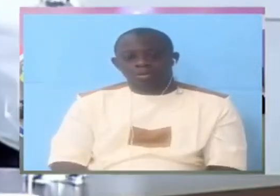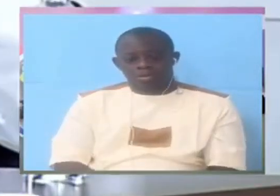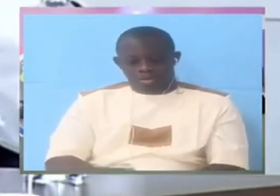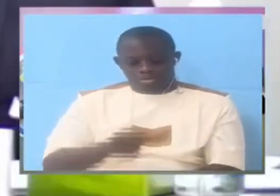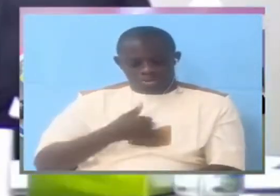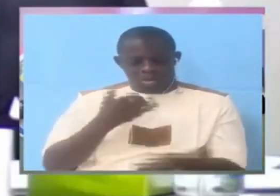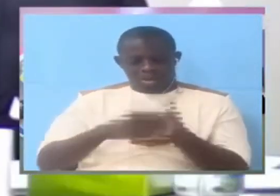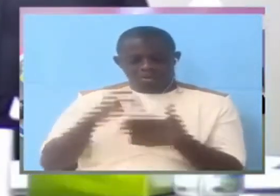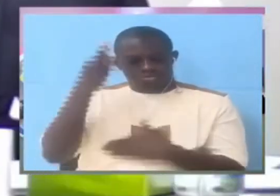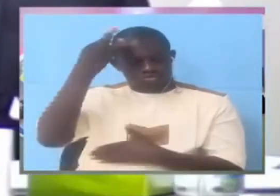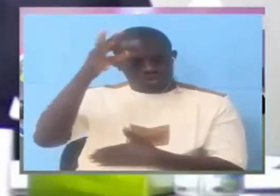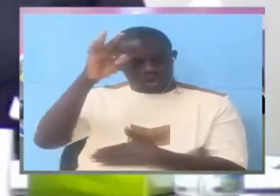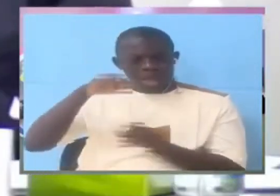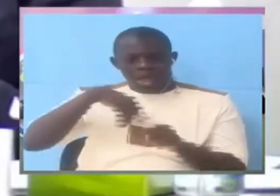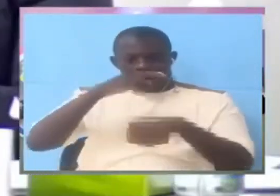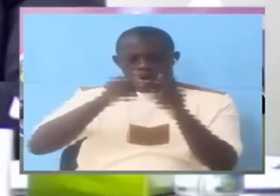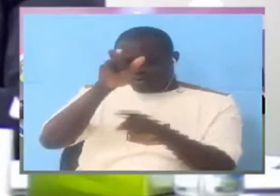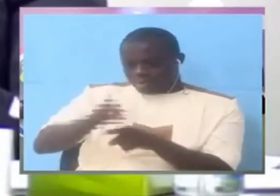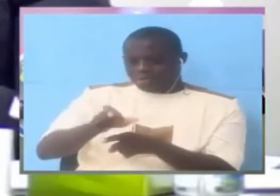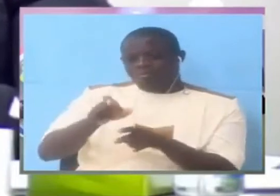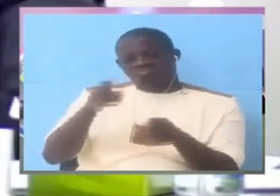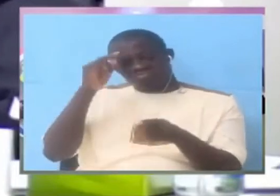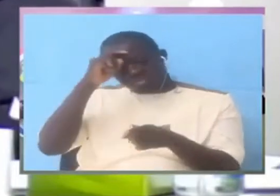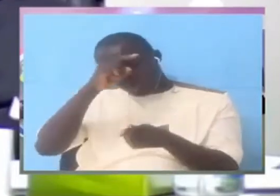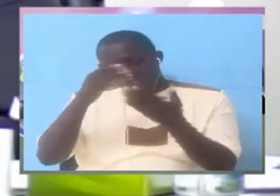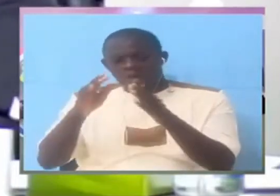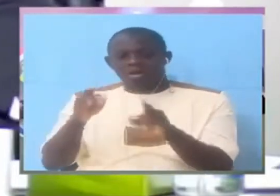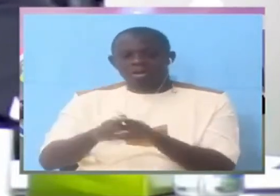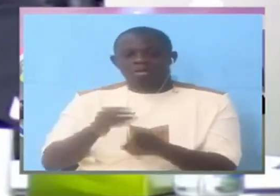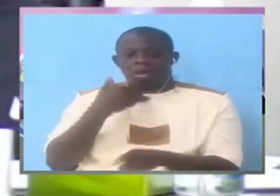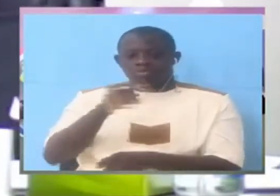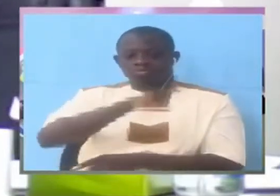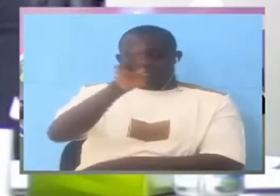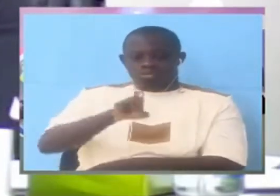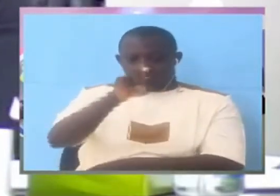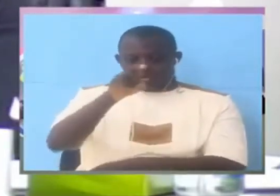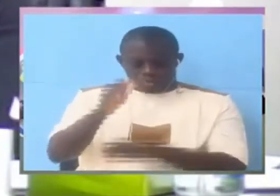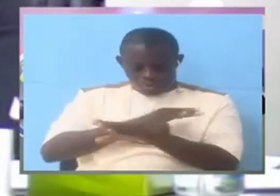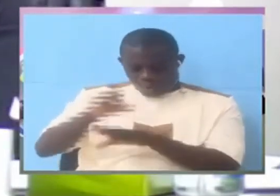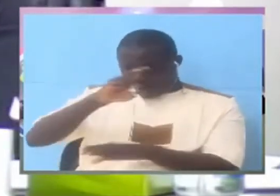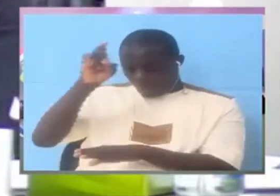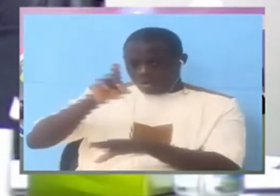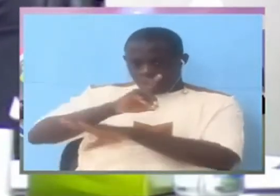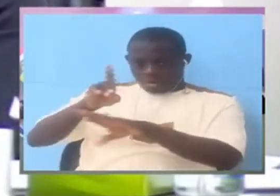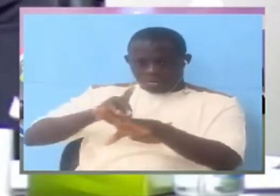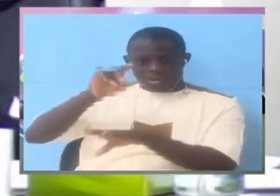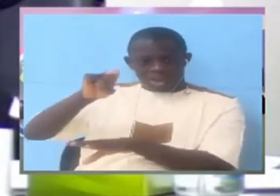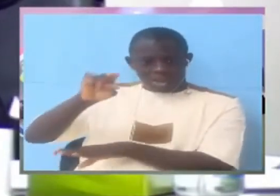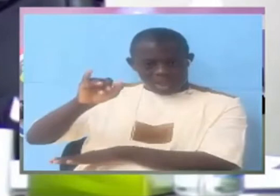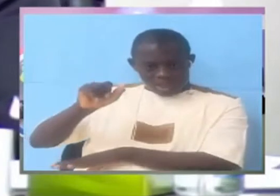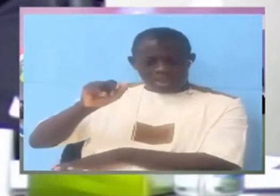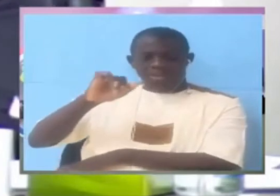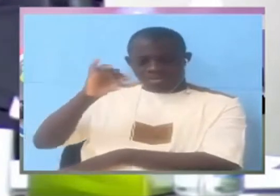Let me ask you this question. Where are you working at the NIA at the time? Yes, I was.